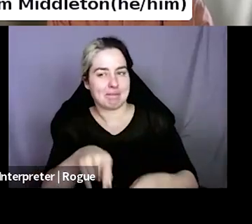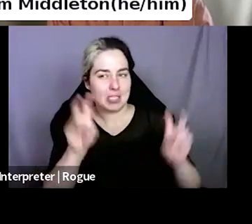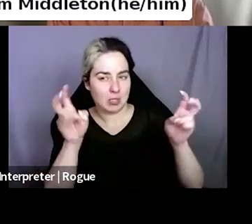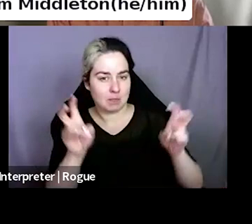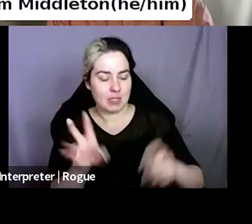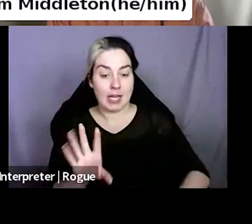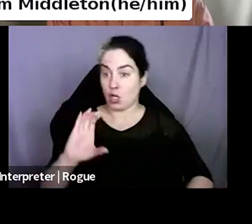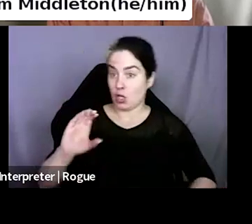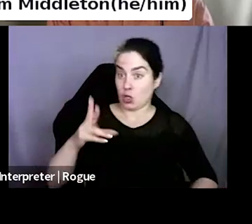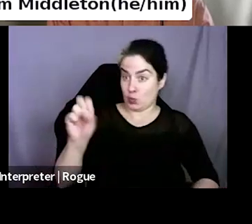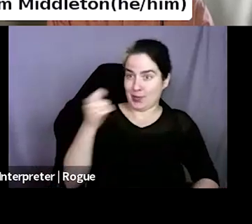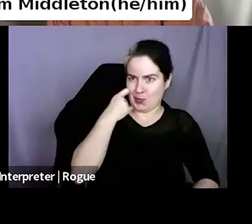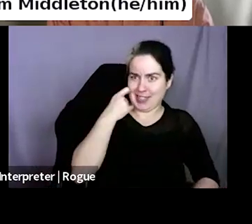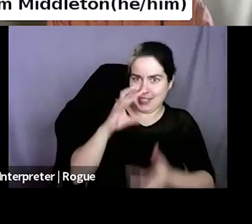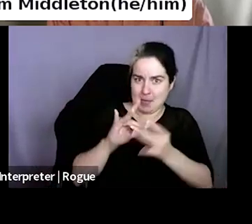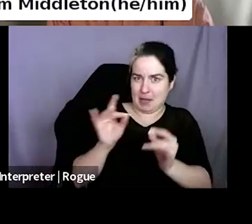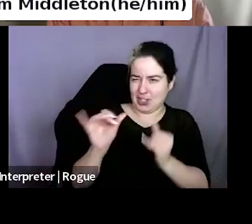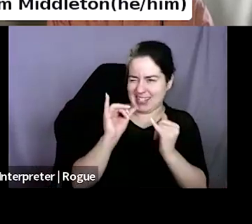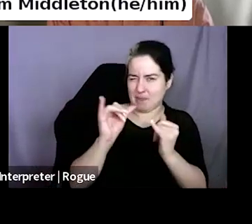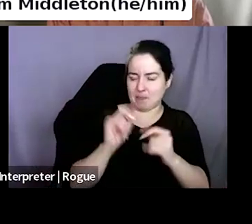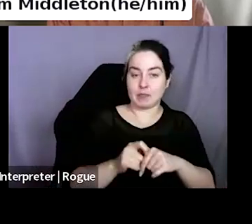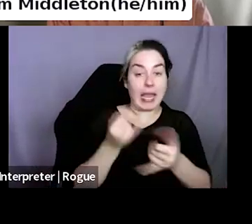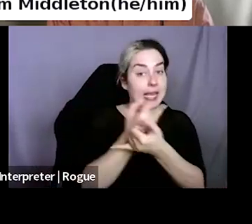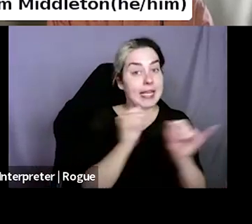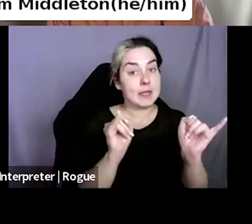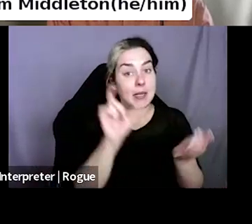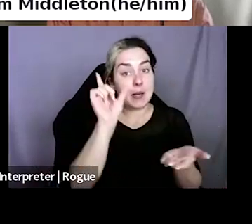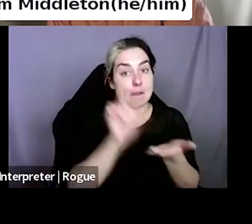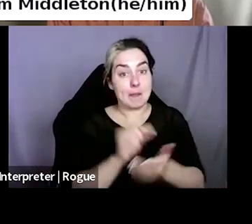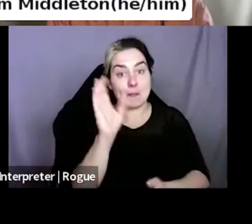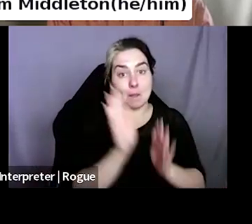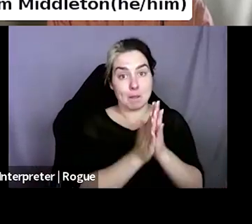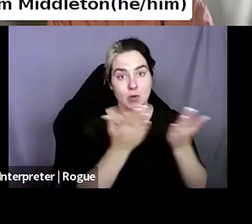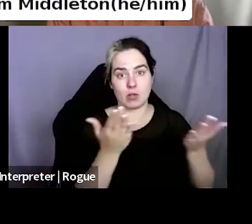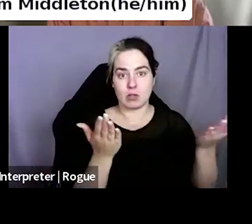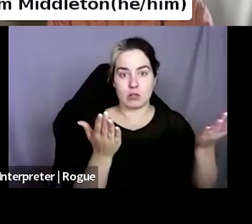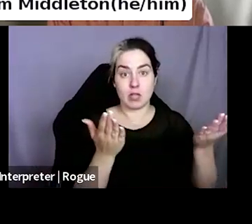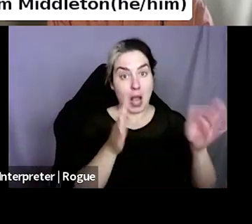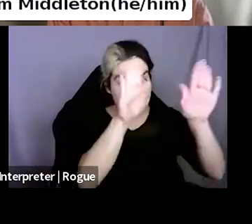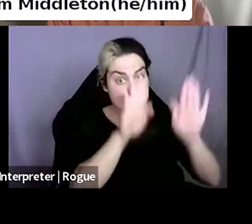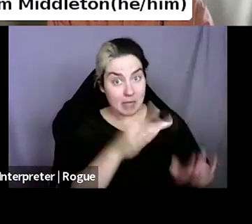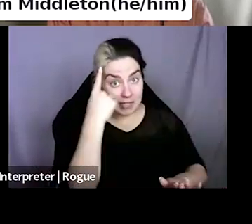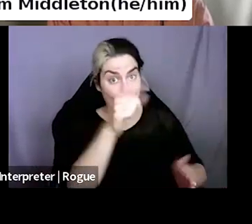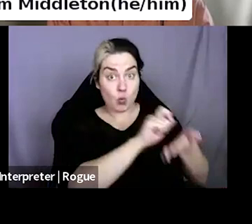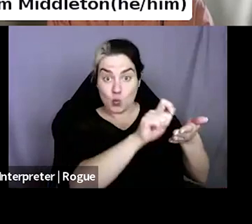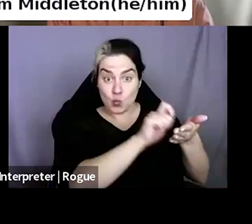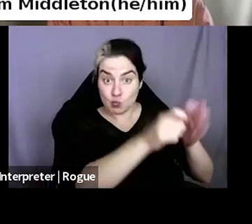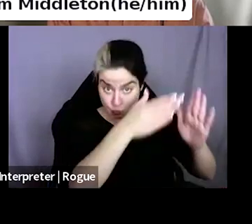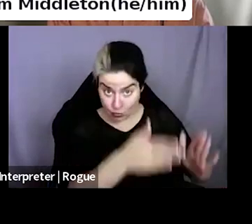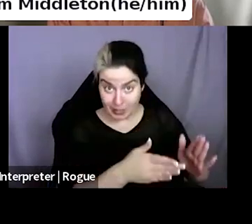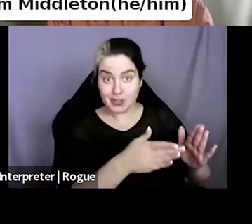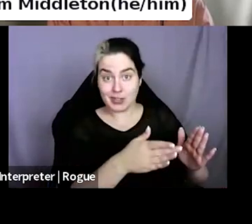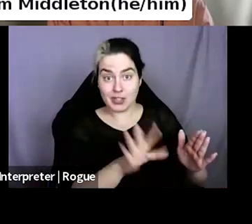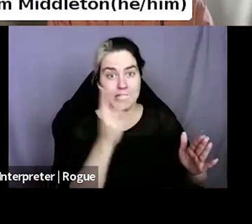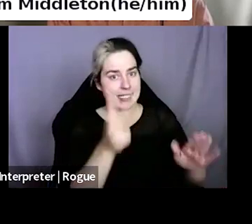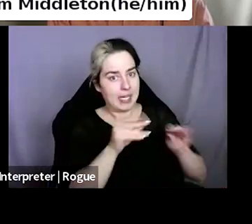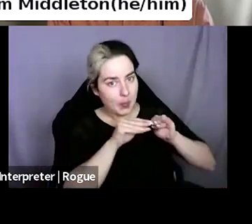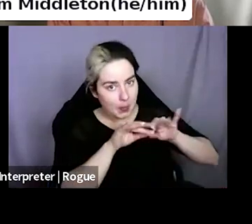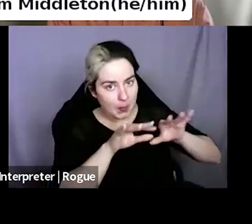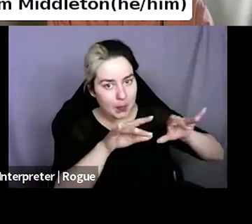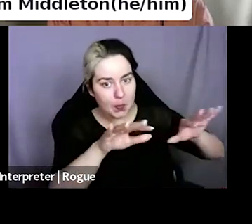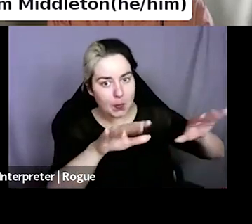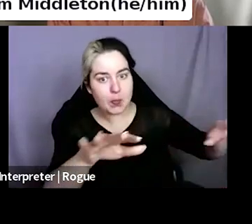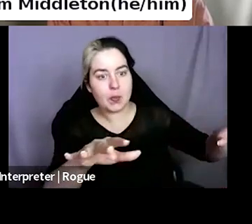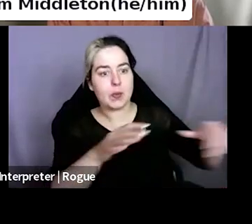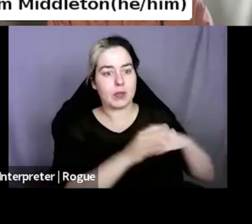you kind of mentioned this as well, but independently published books while phenomenal for the authors, and it's great to, to see that taking off. And I don't mean